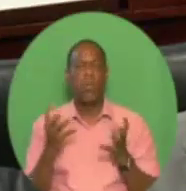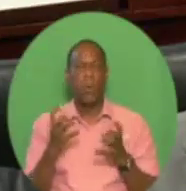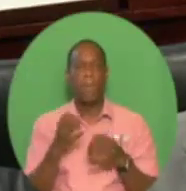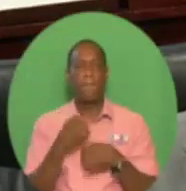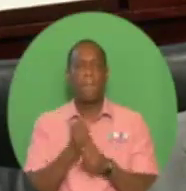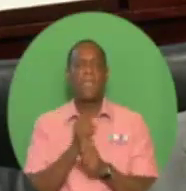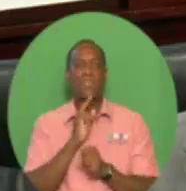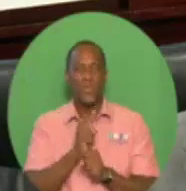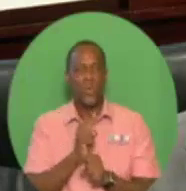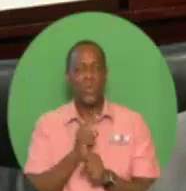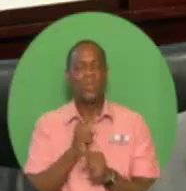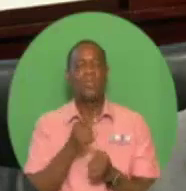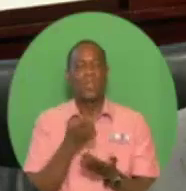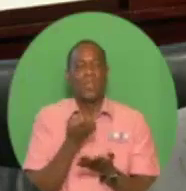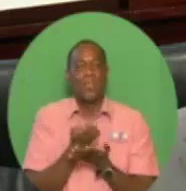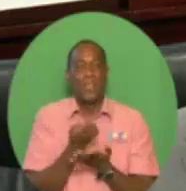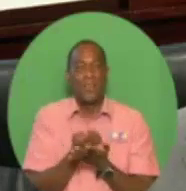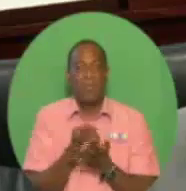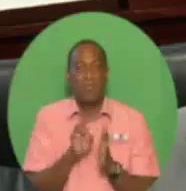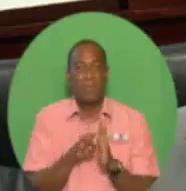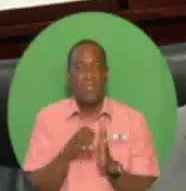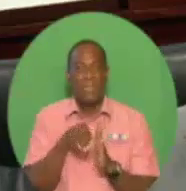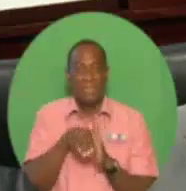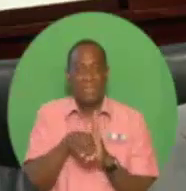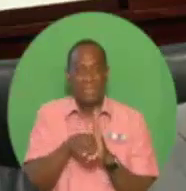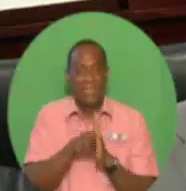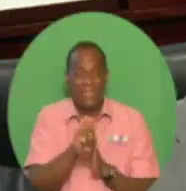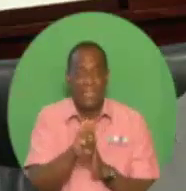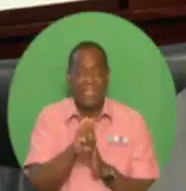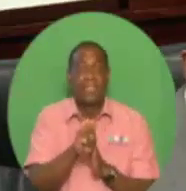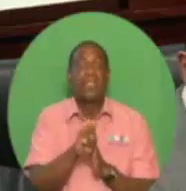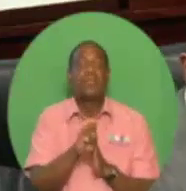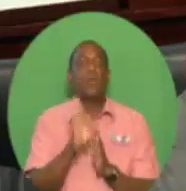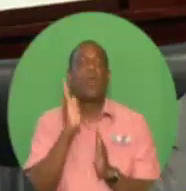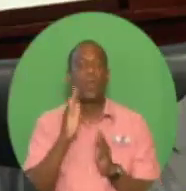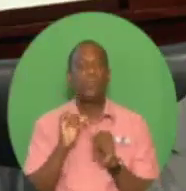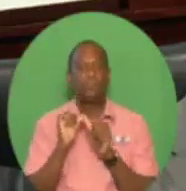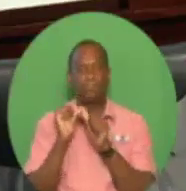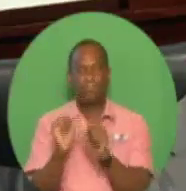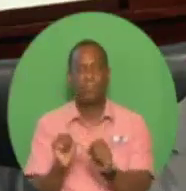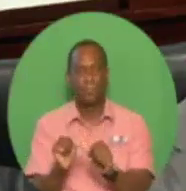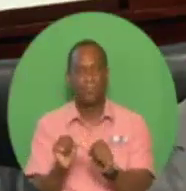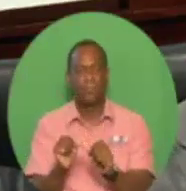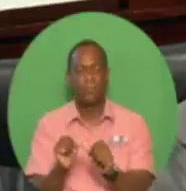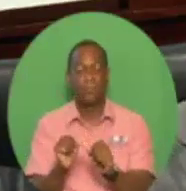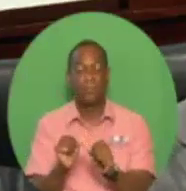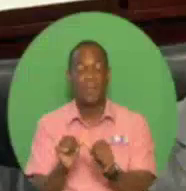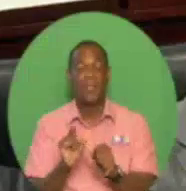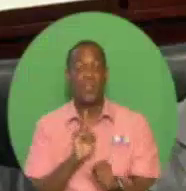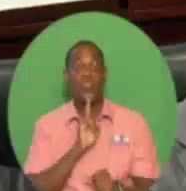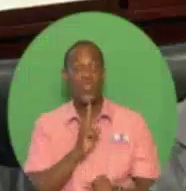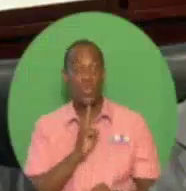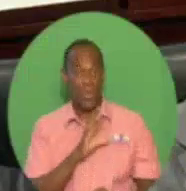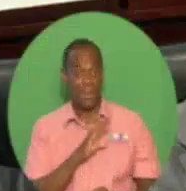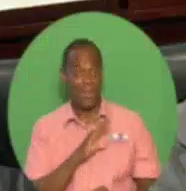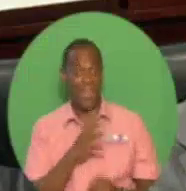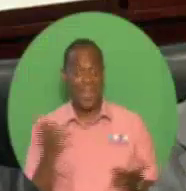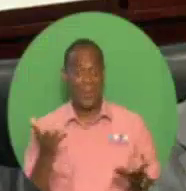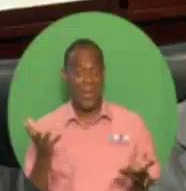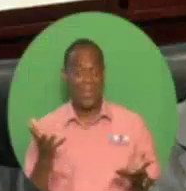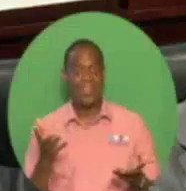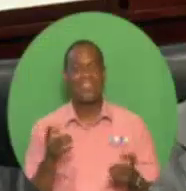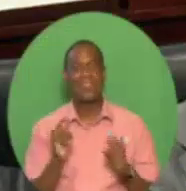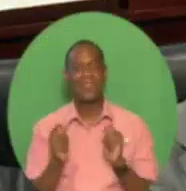non-energy sector. What is truly remarkable, however, is the fact that the country is now functioning